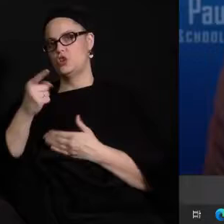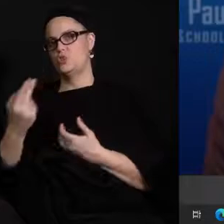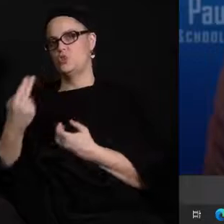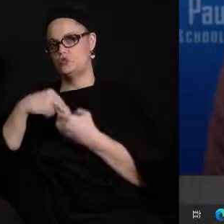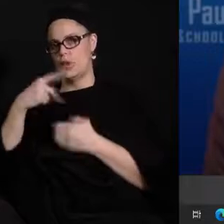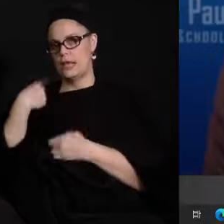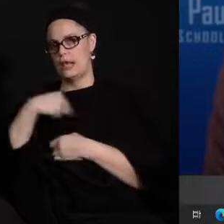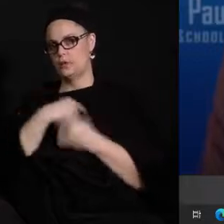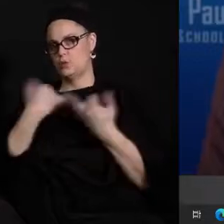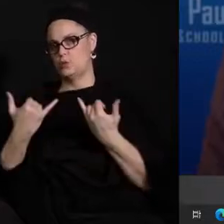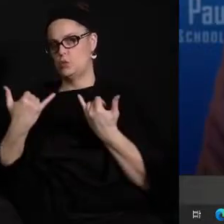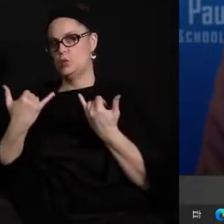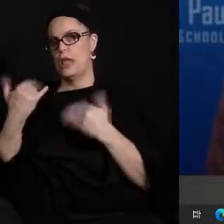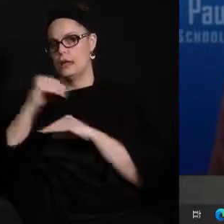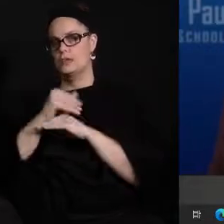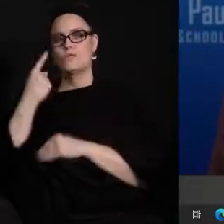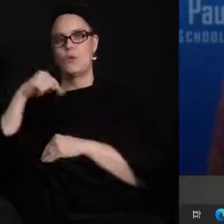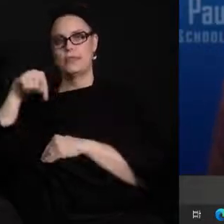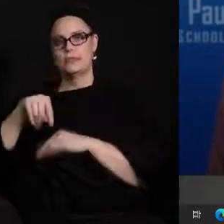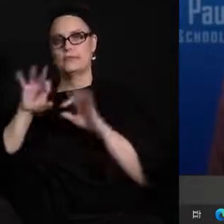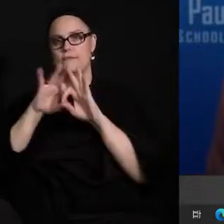tonight's uh family forum